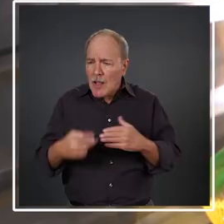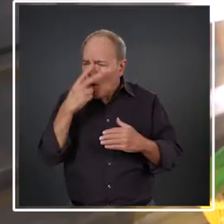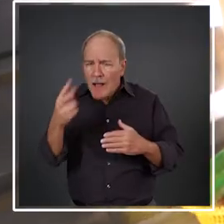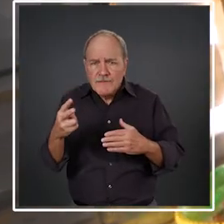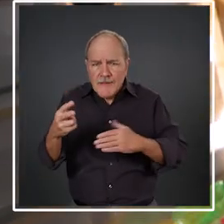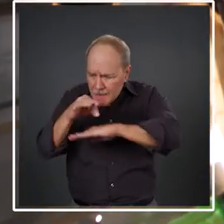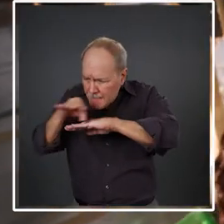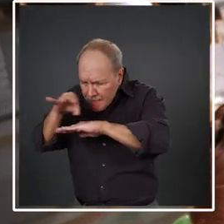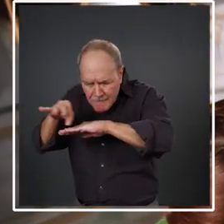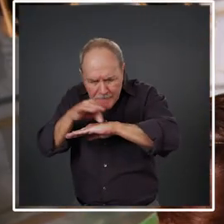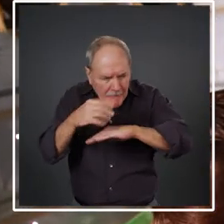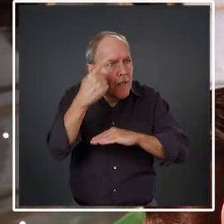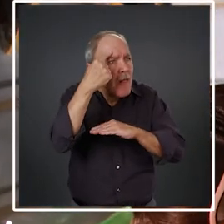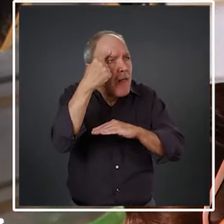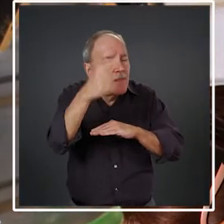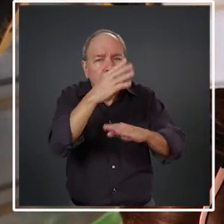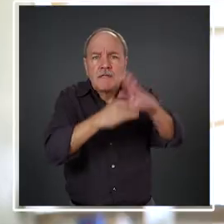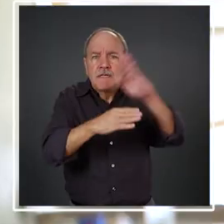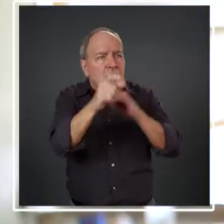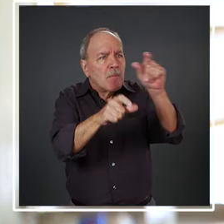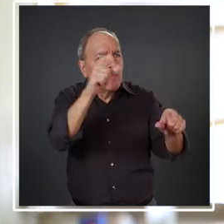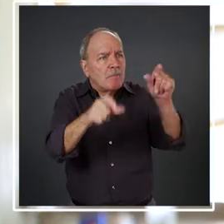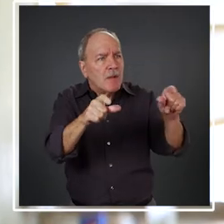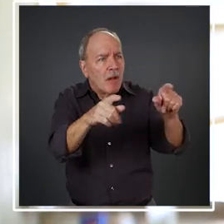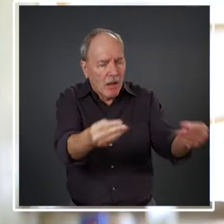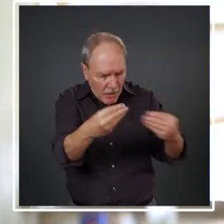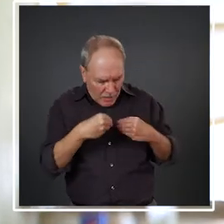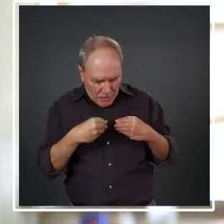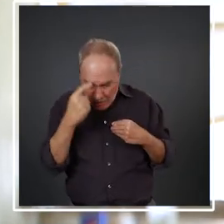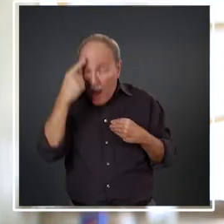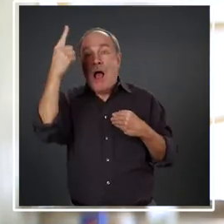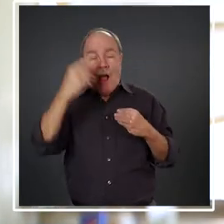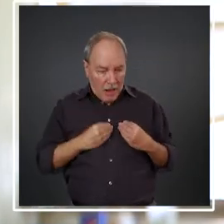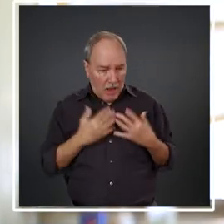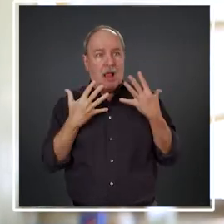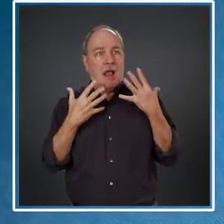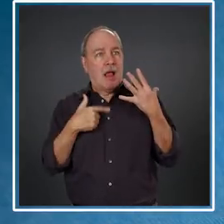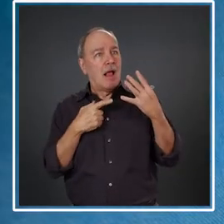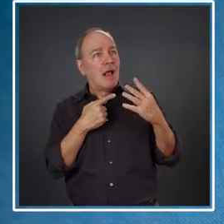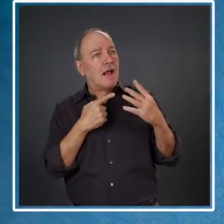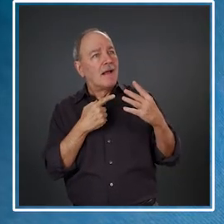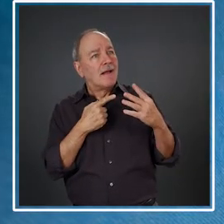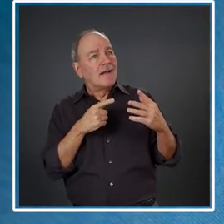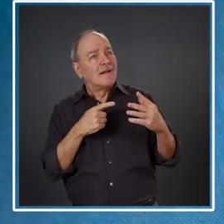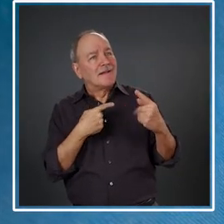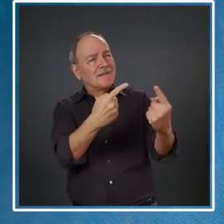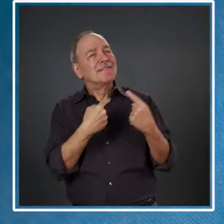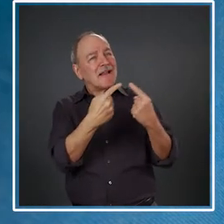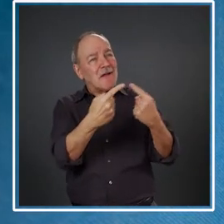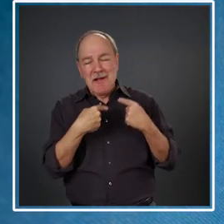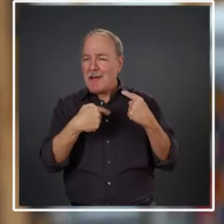Now I've seen these engineers who think about people with disabilities. I'm inspired to be just like them and to build a new future.